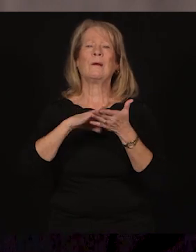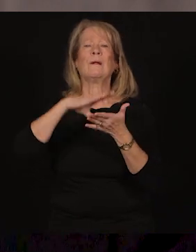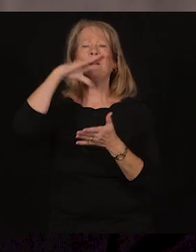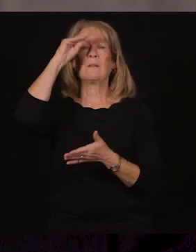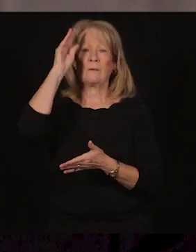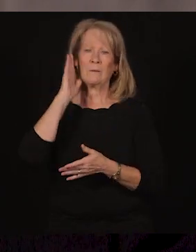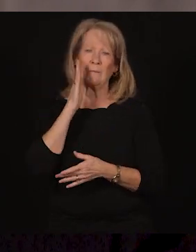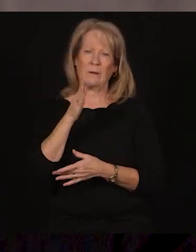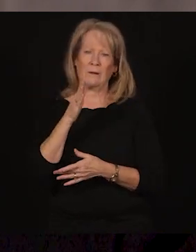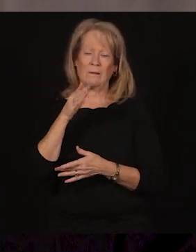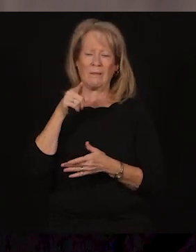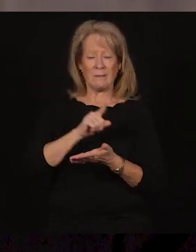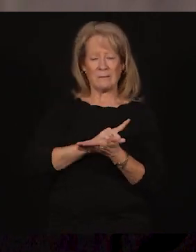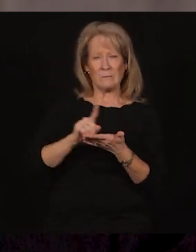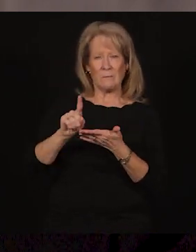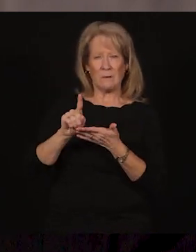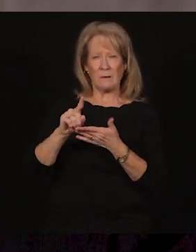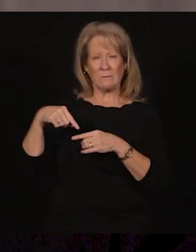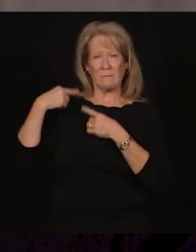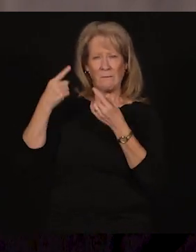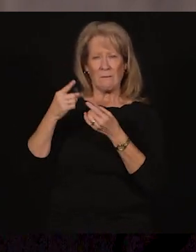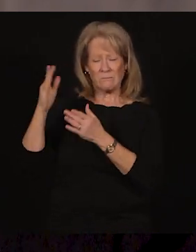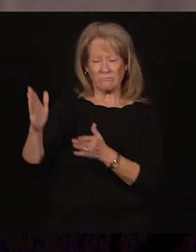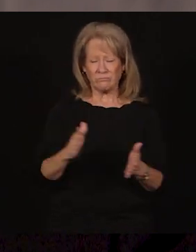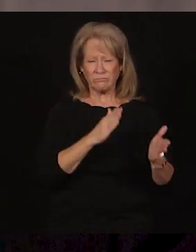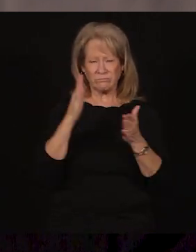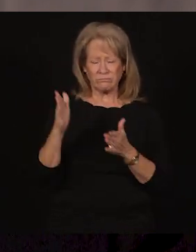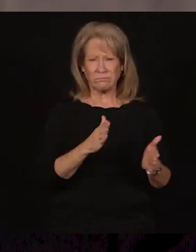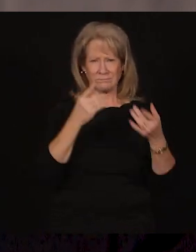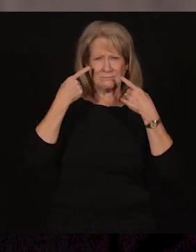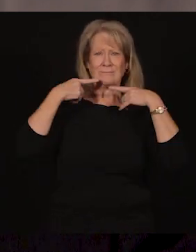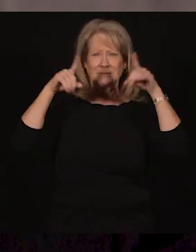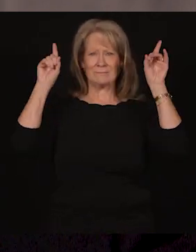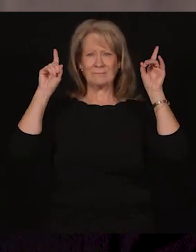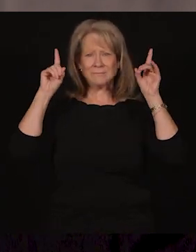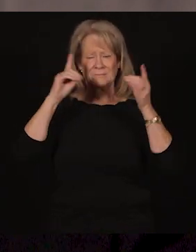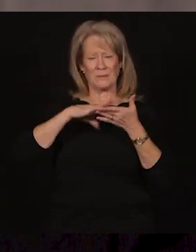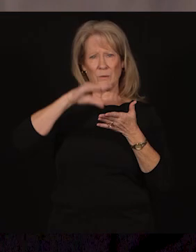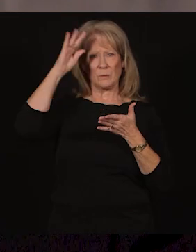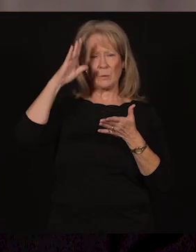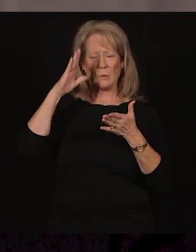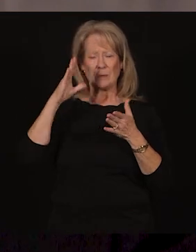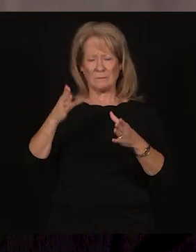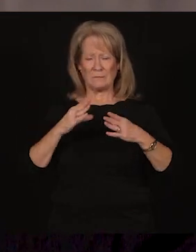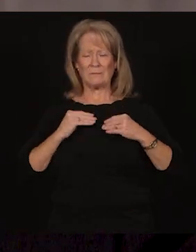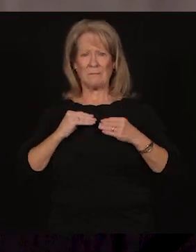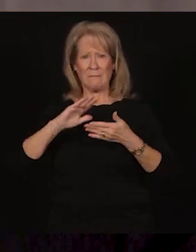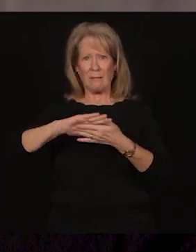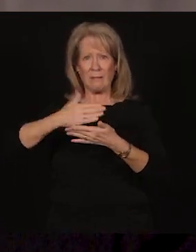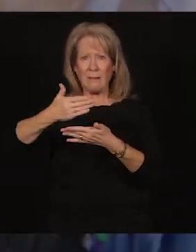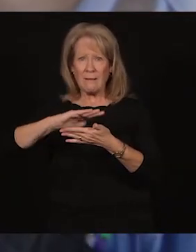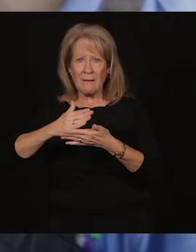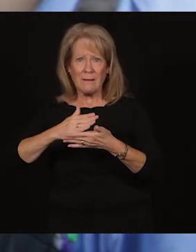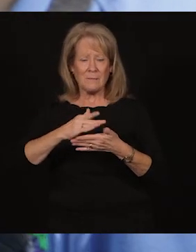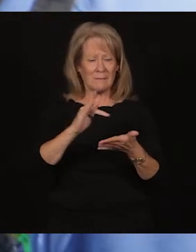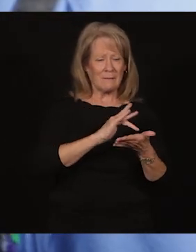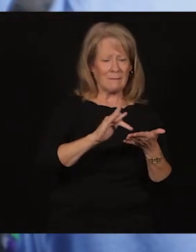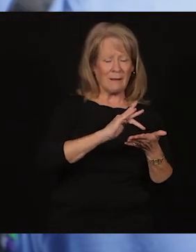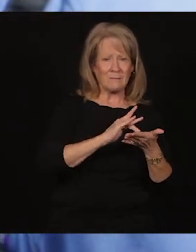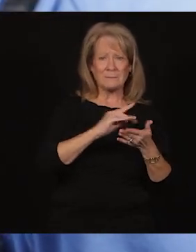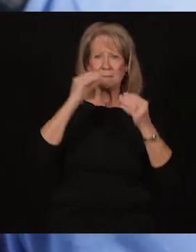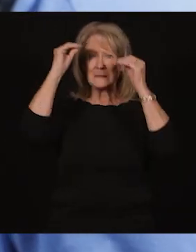learning. Our week of preparation has been very successful. Students have picked up laptops and tablets,